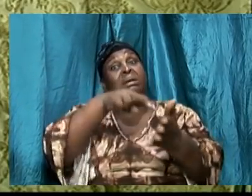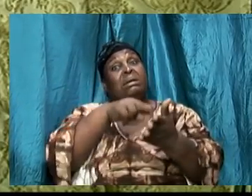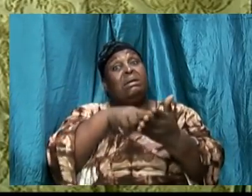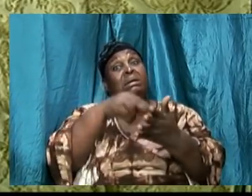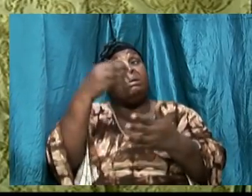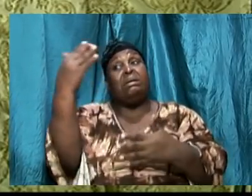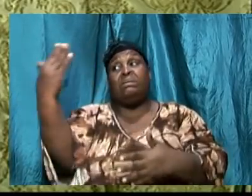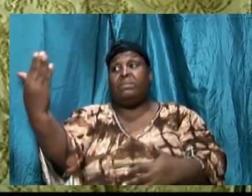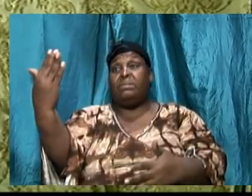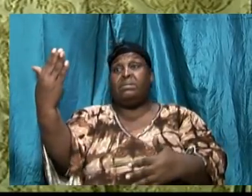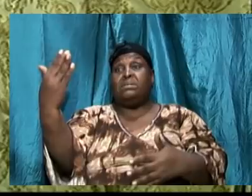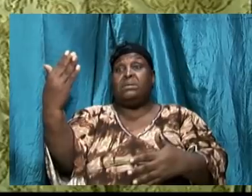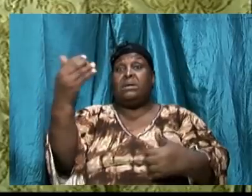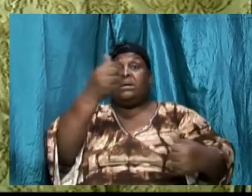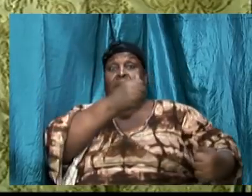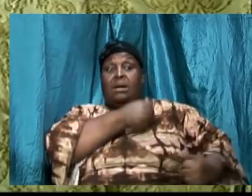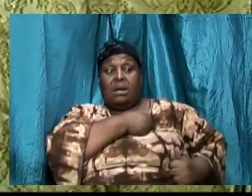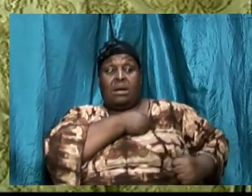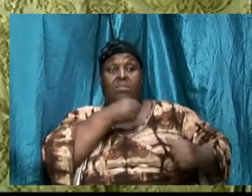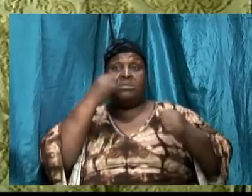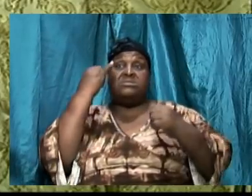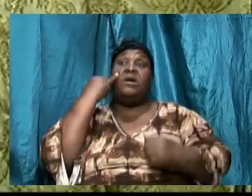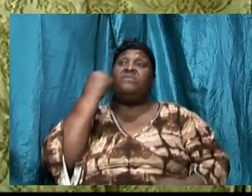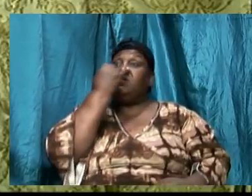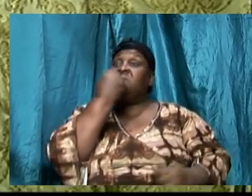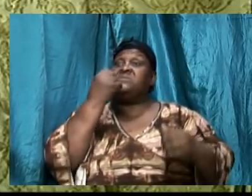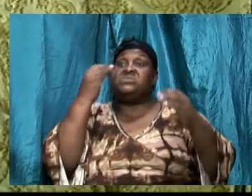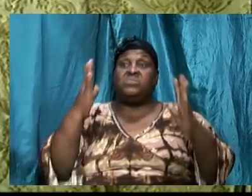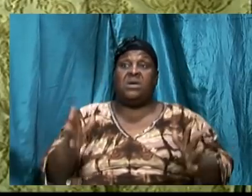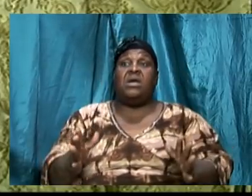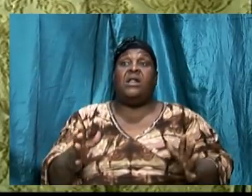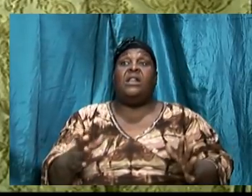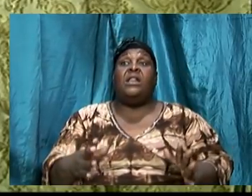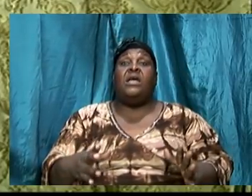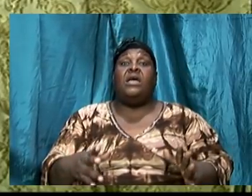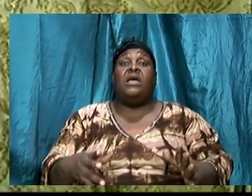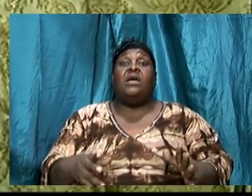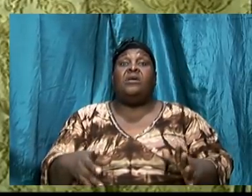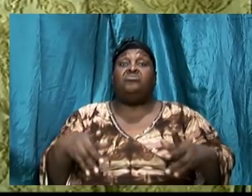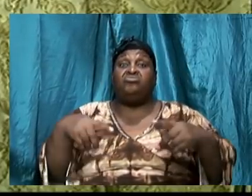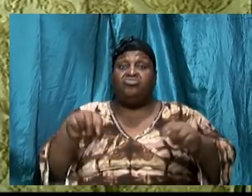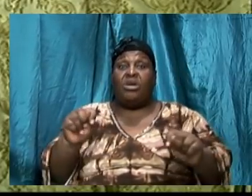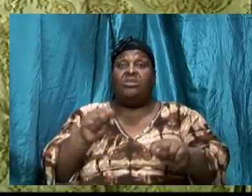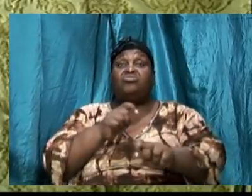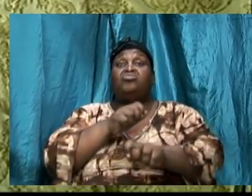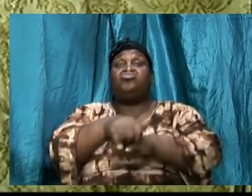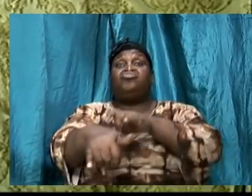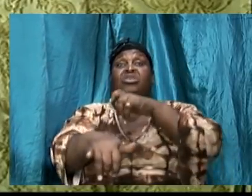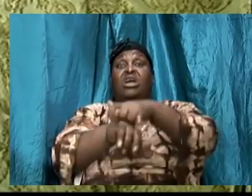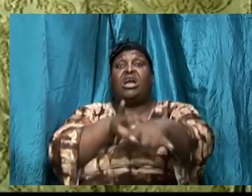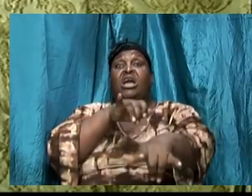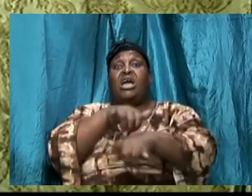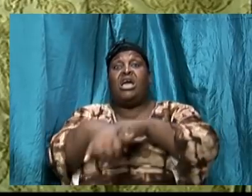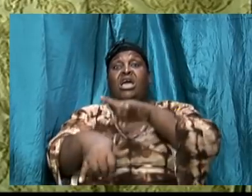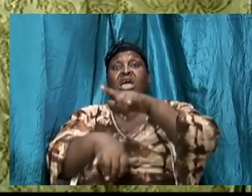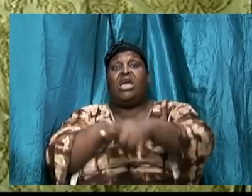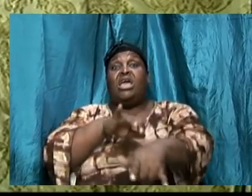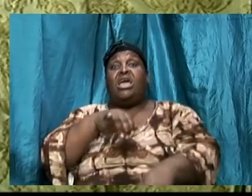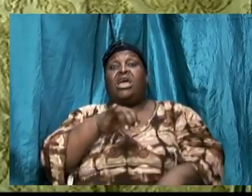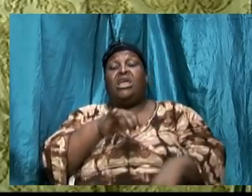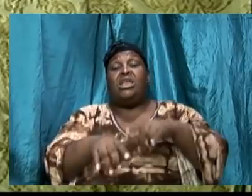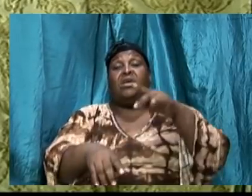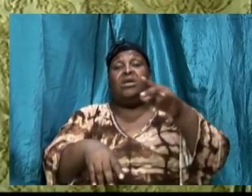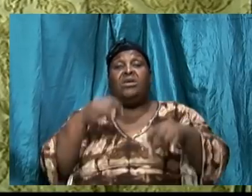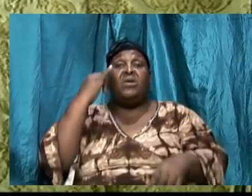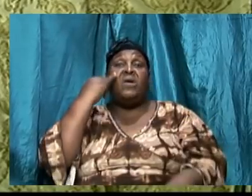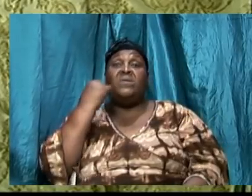front of the armies of Israel defying them and defying almighty God it was Satan that was